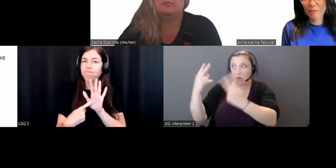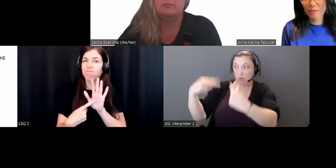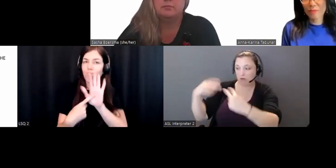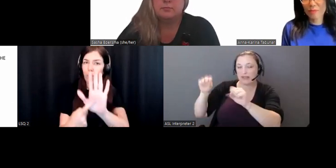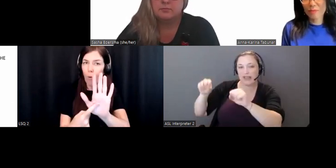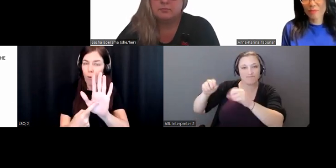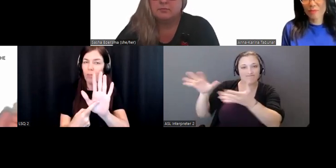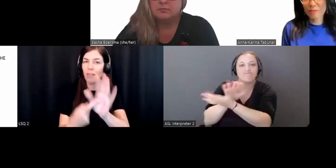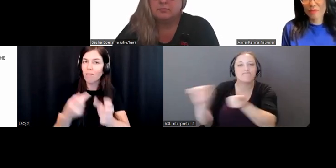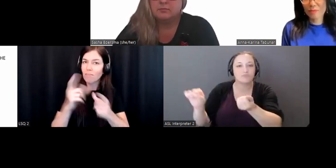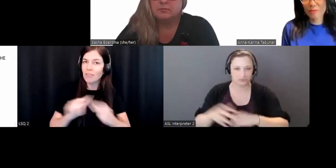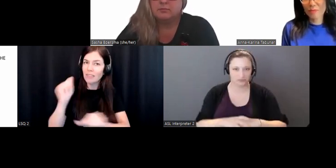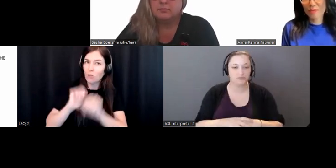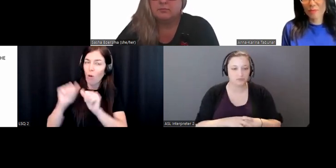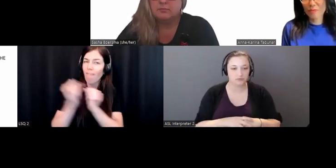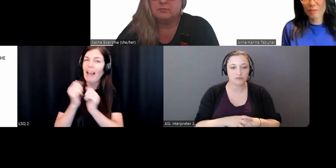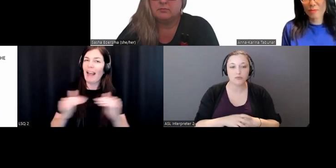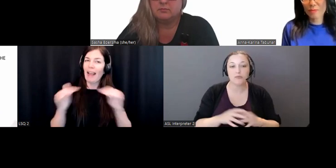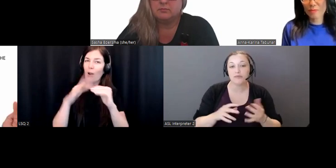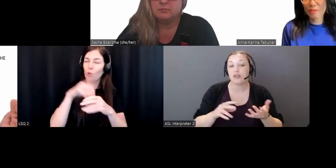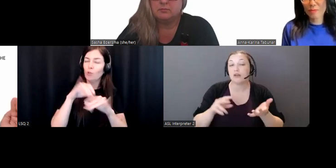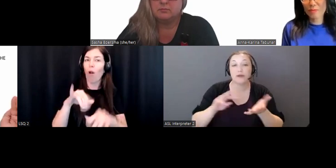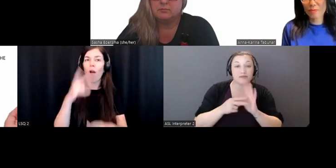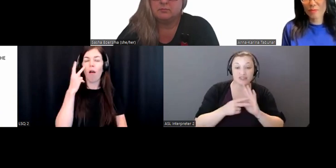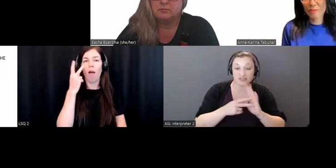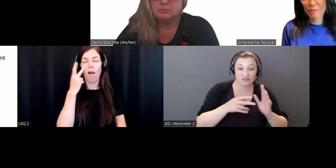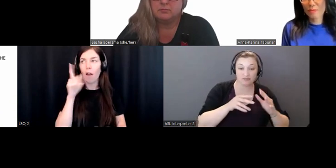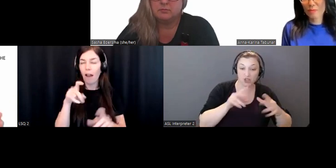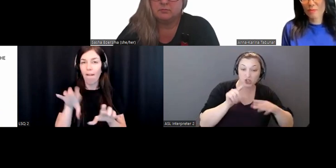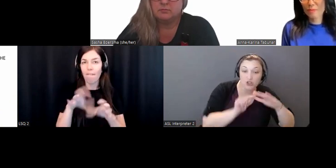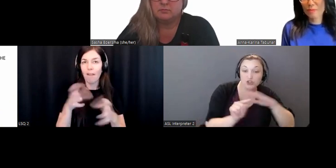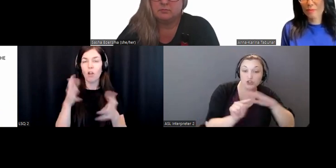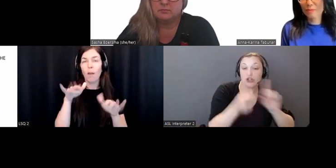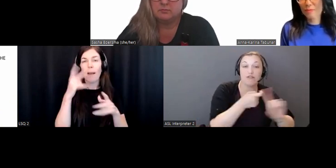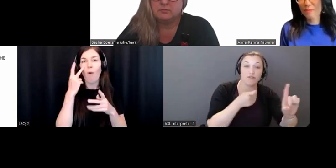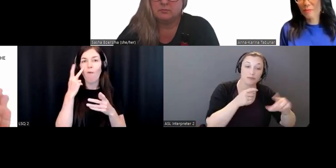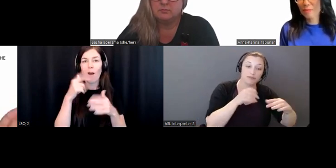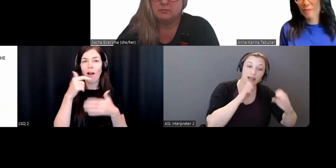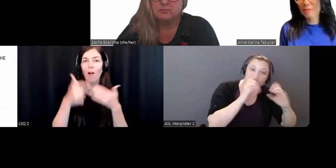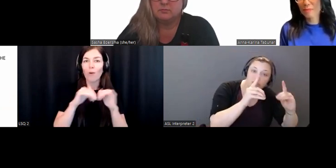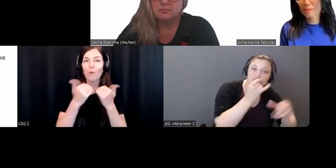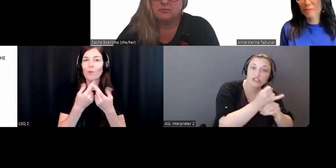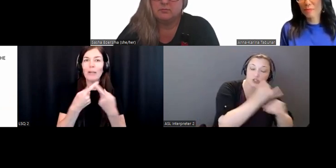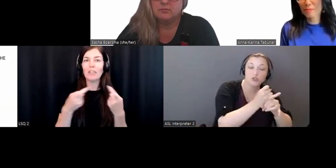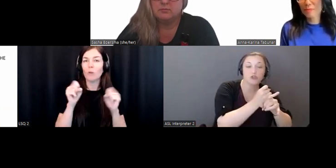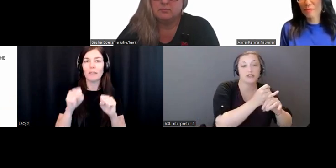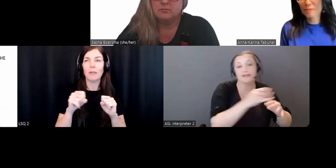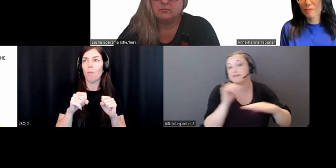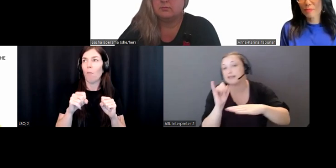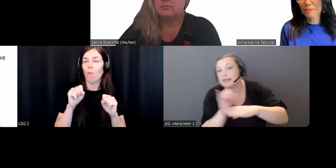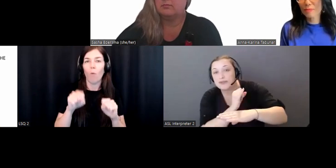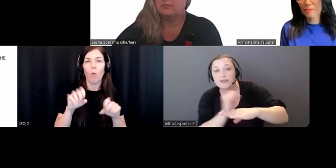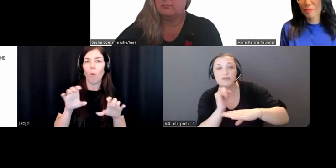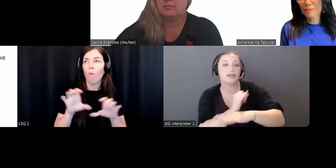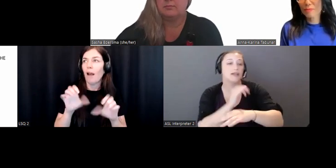opportunities along the journey from educational institutions to internship opportunities to all scales of the